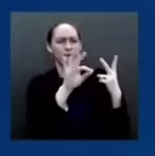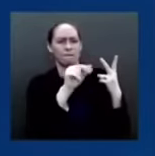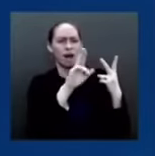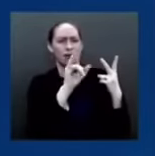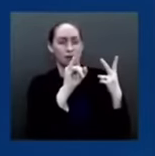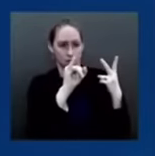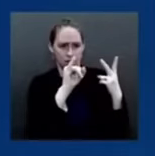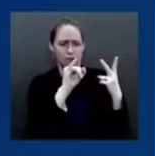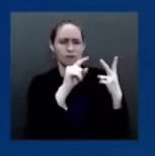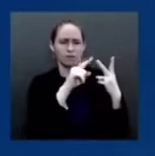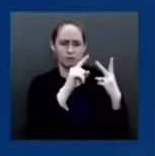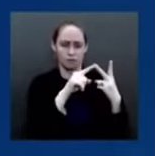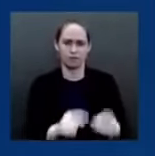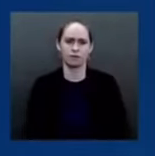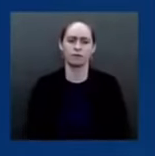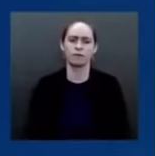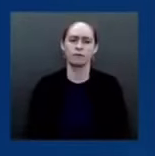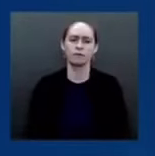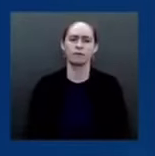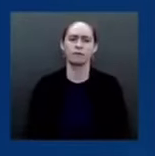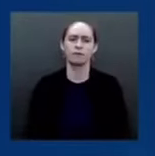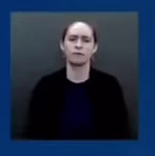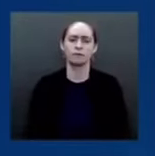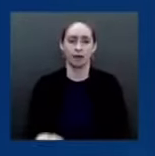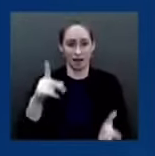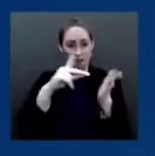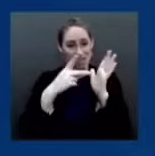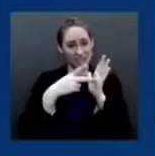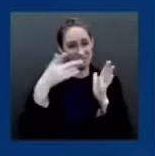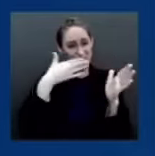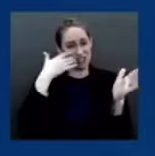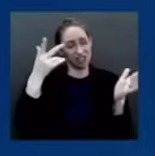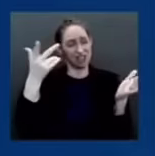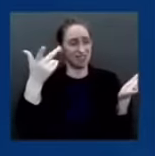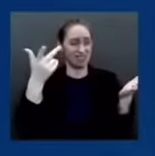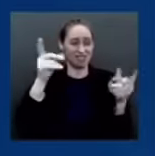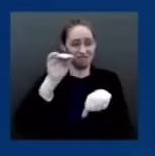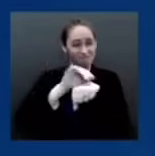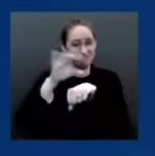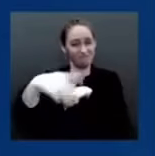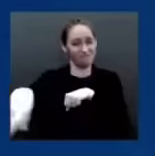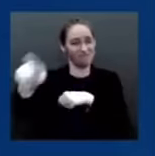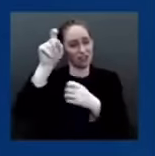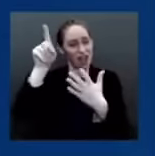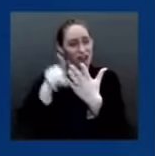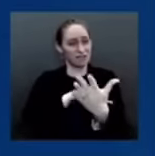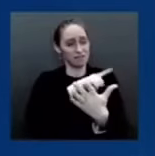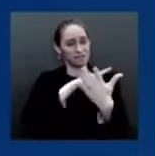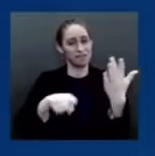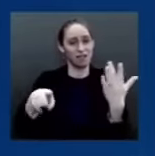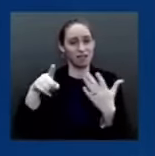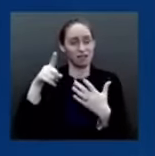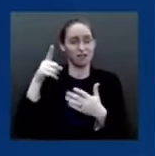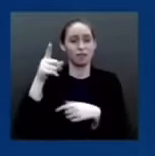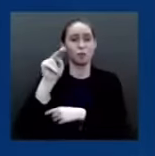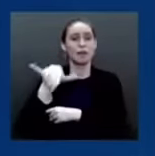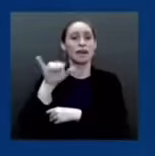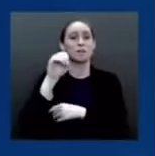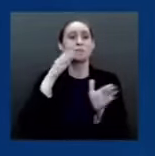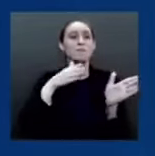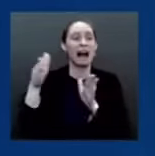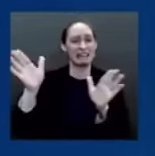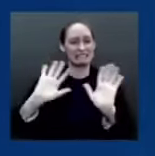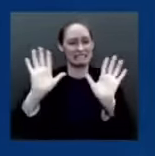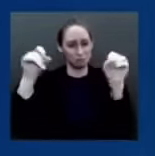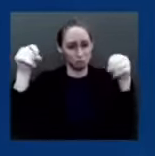Yeah, so we do know that certainly a PCR, you can stay positive in your PCR for a long period